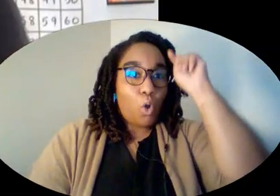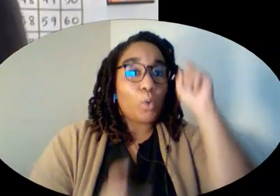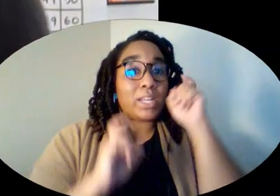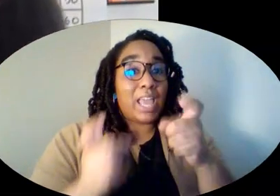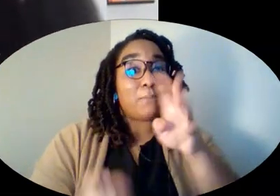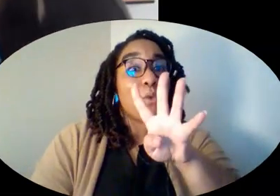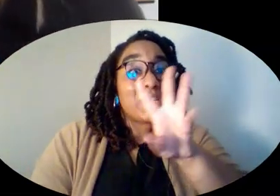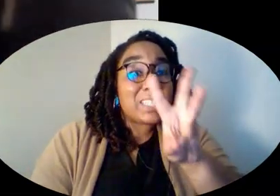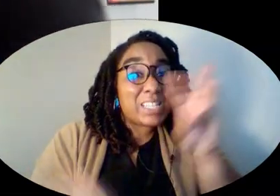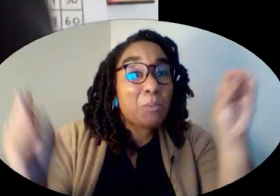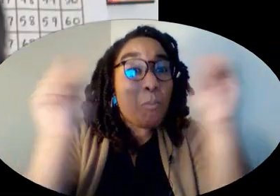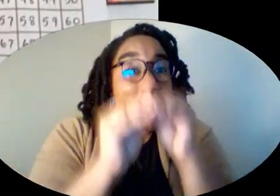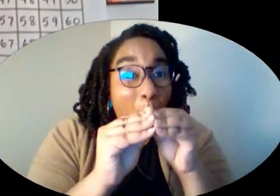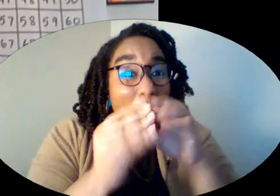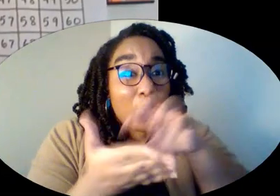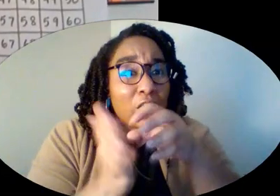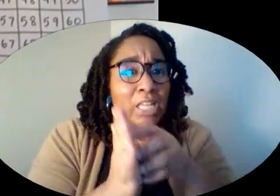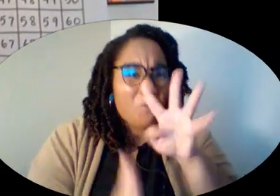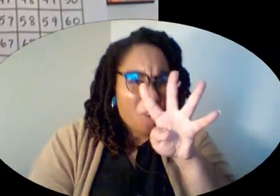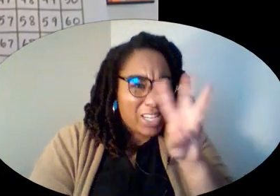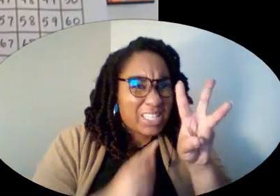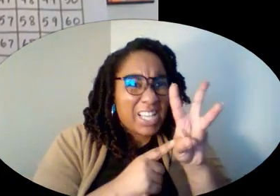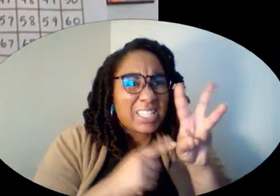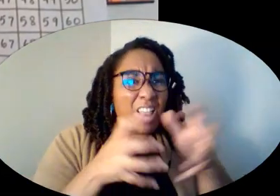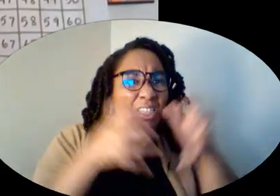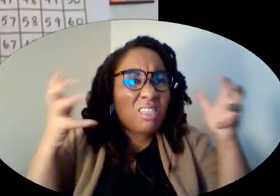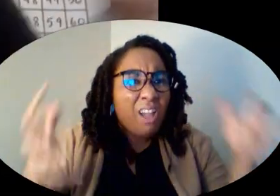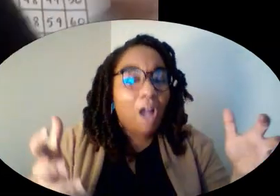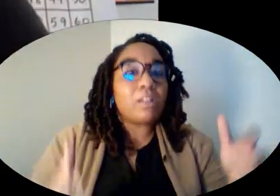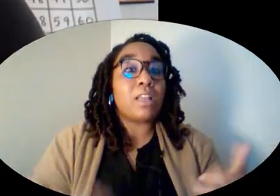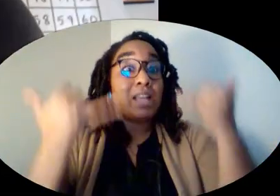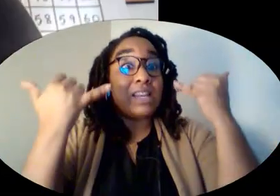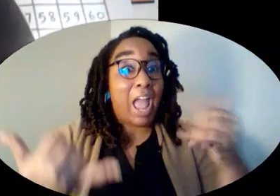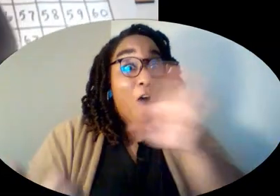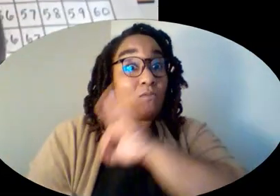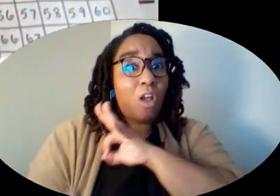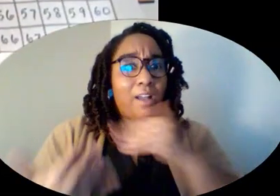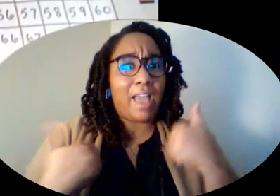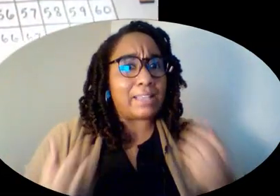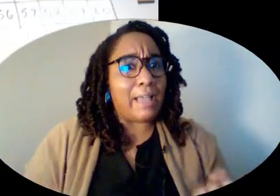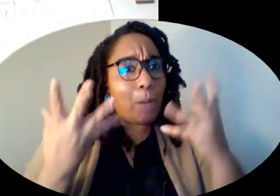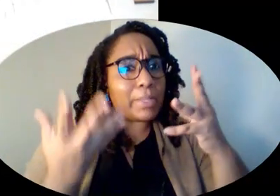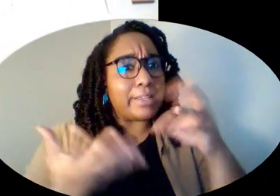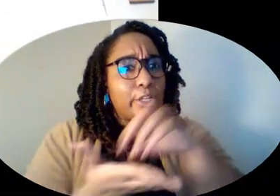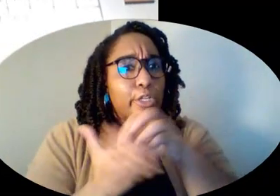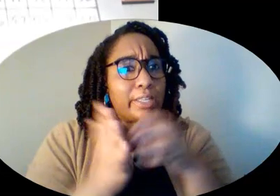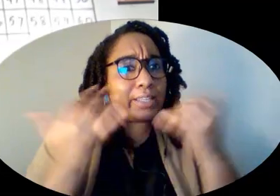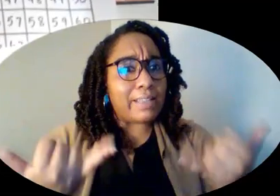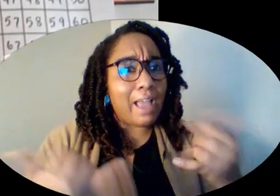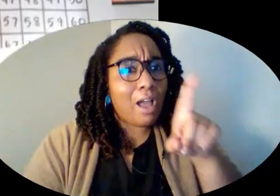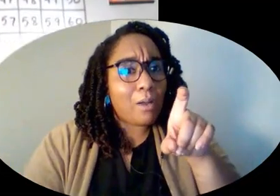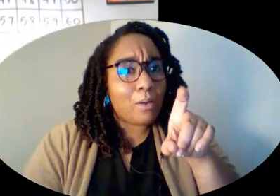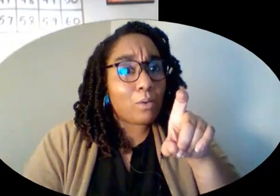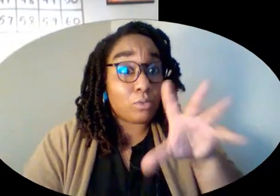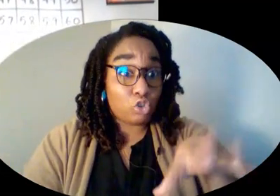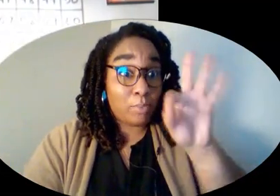more cookies. Ooh, that's a lot more. How many cookies does Frog have now? All right. Did you